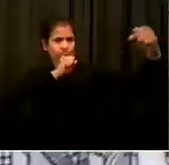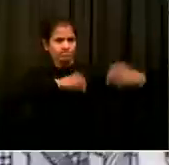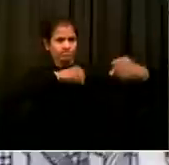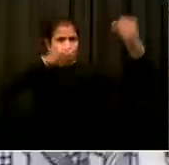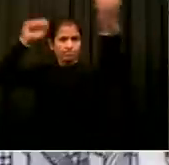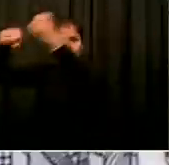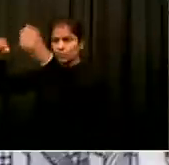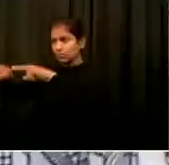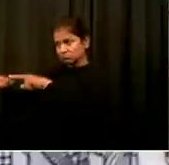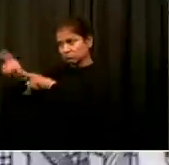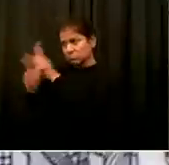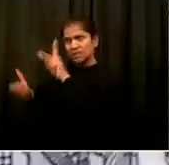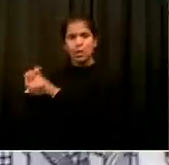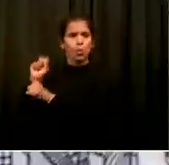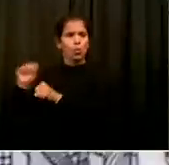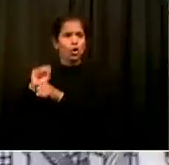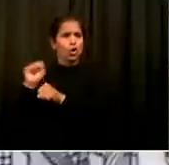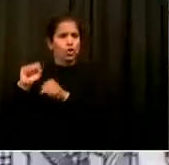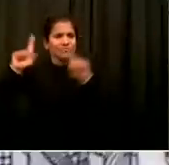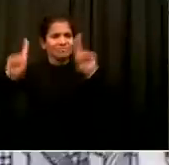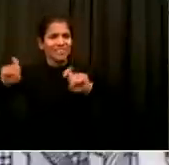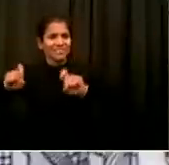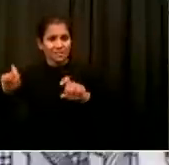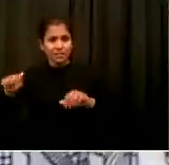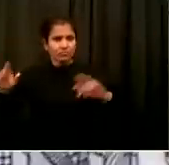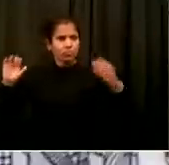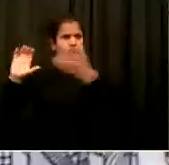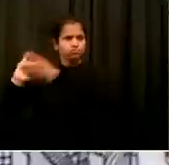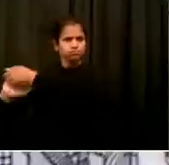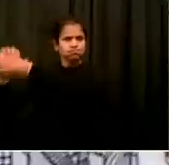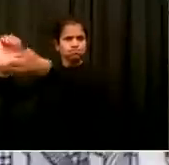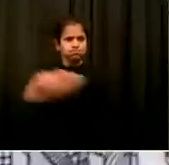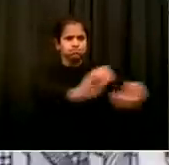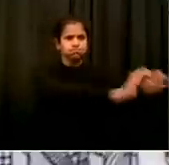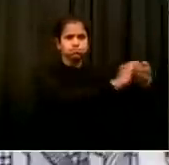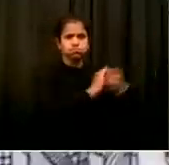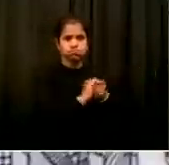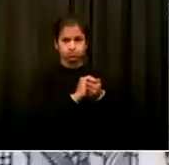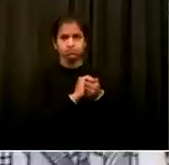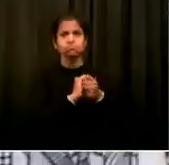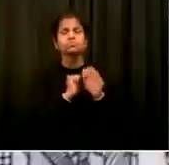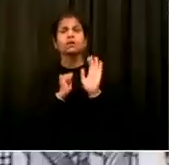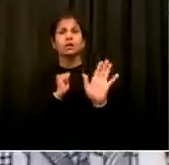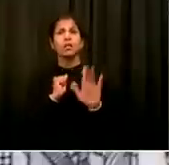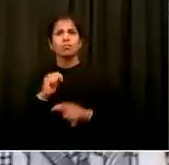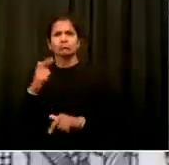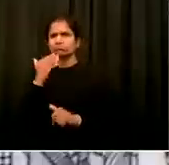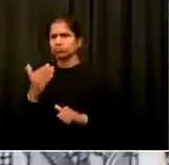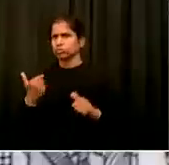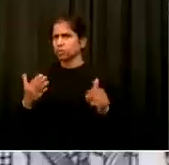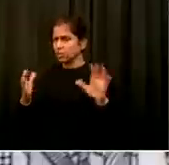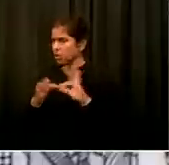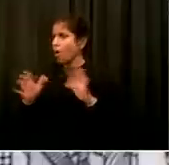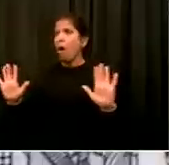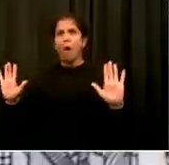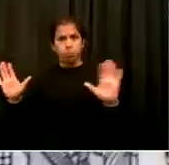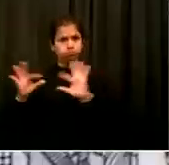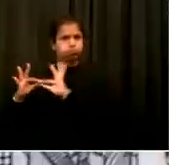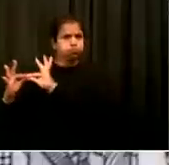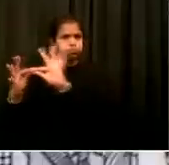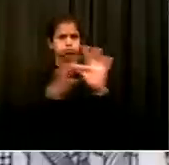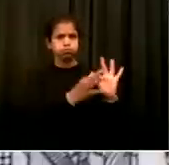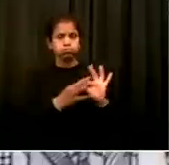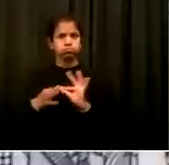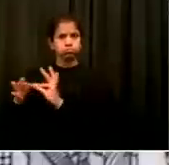there's always going to be a few people, and this is true everywhere, there's going to be a few people who don't get the memo and we need to really push hard on. And so we continue